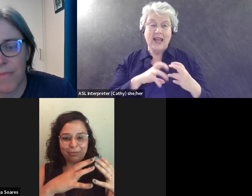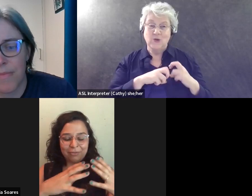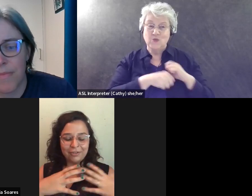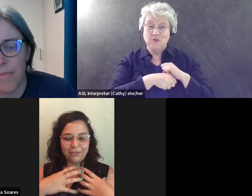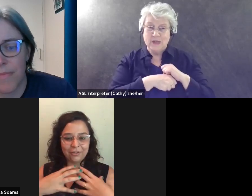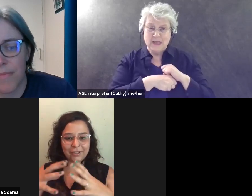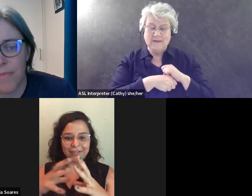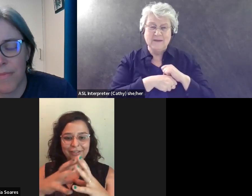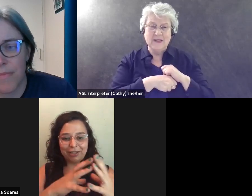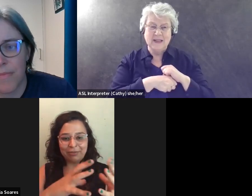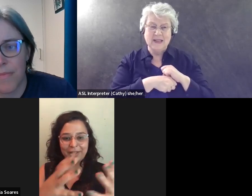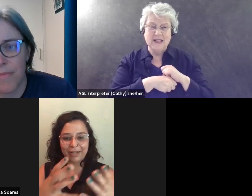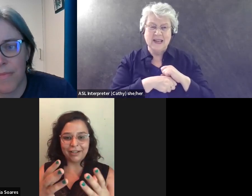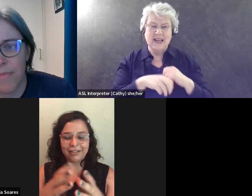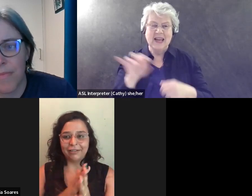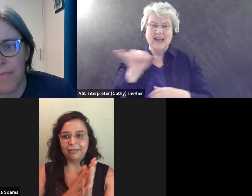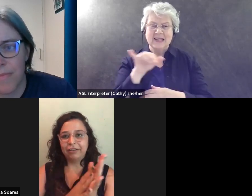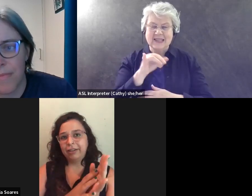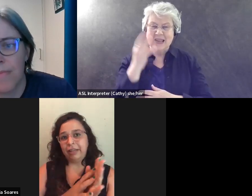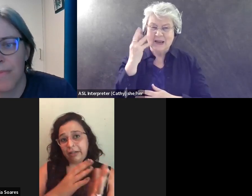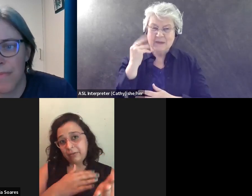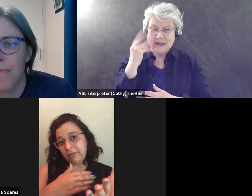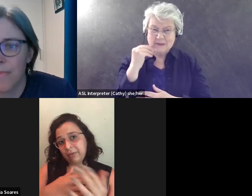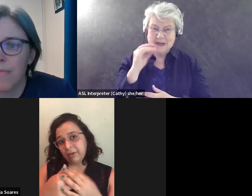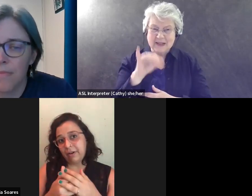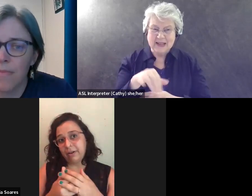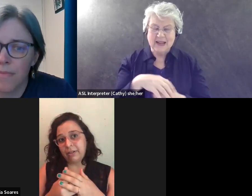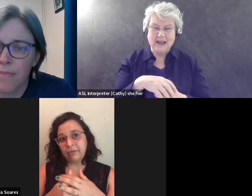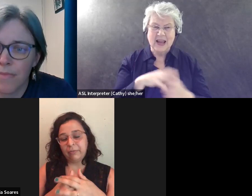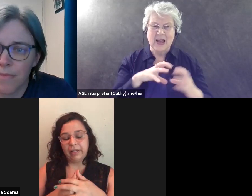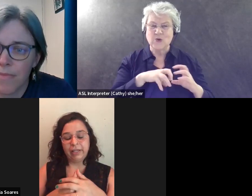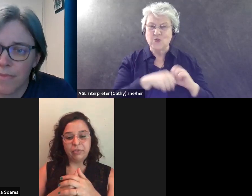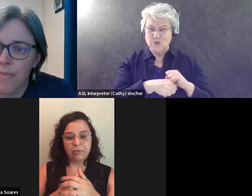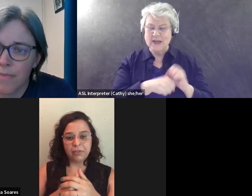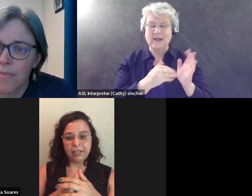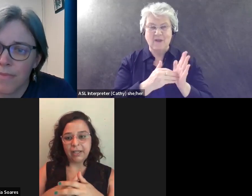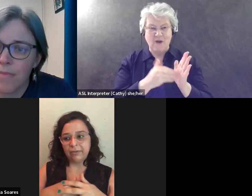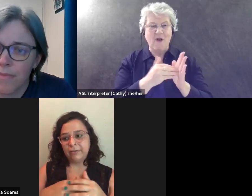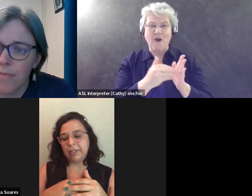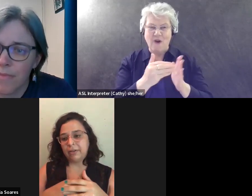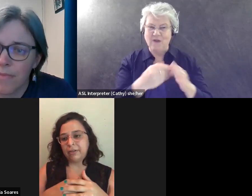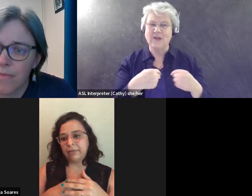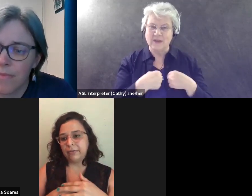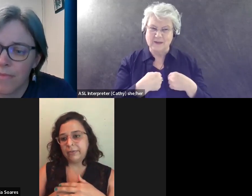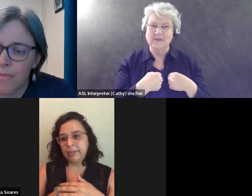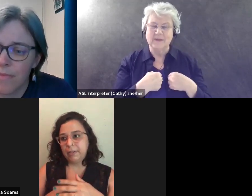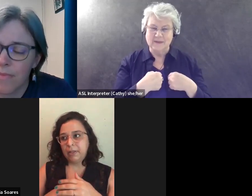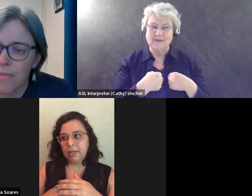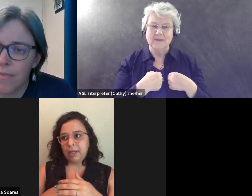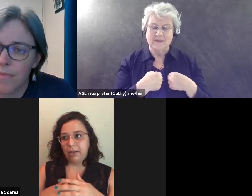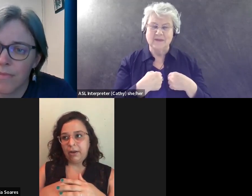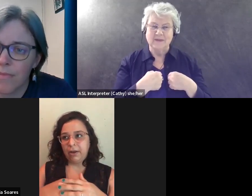the same, you know, it's the same size. And, and I grief a lot, my grief is like, I grieve